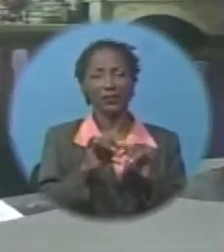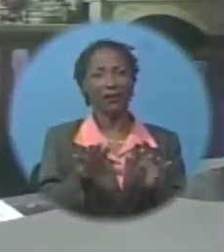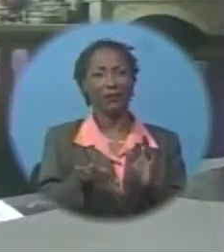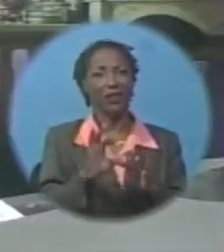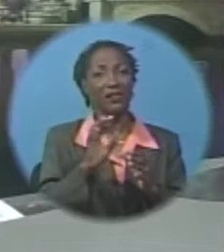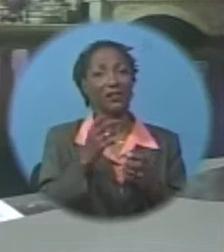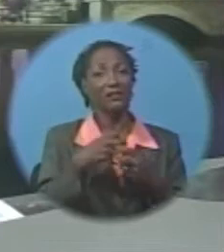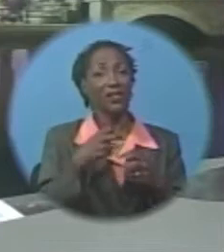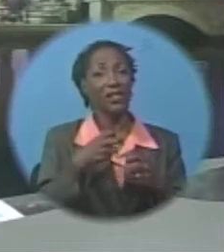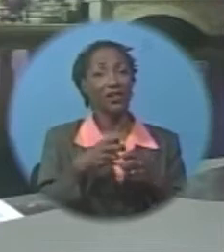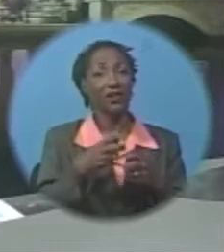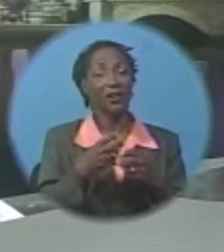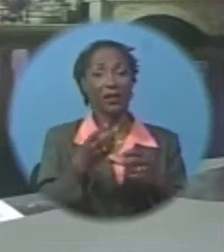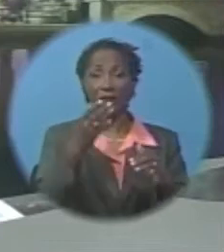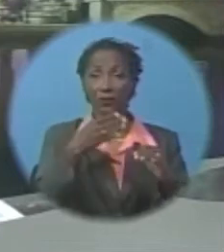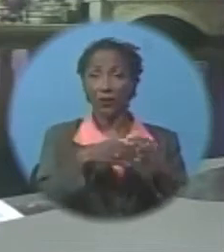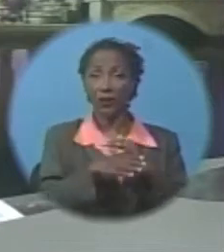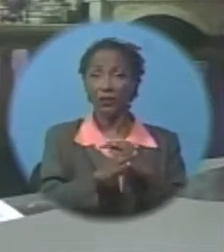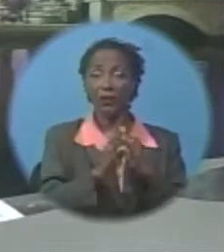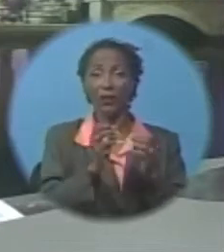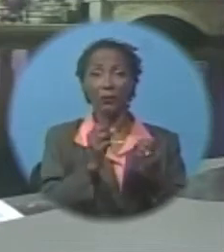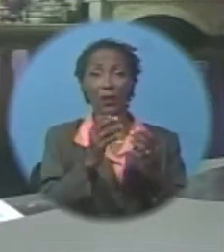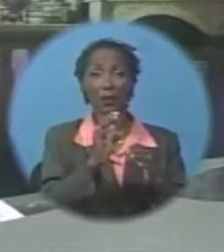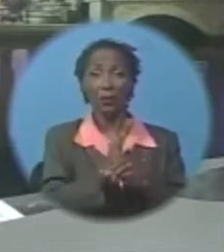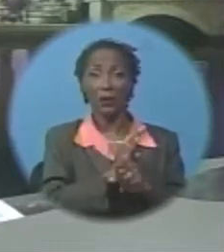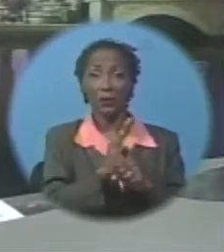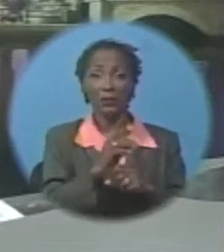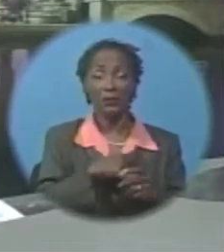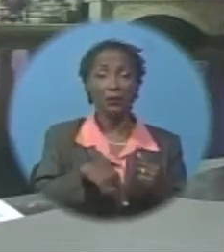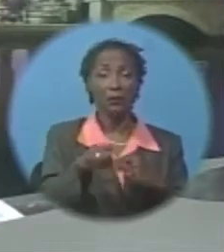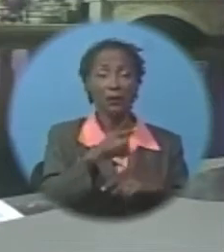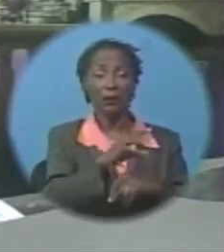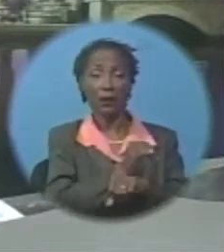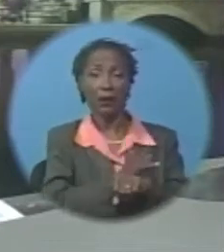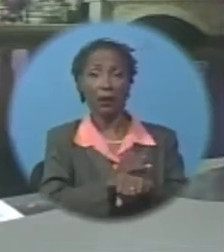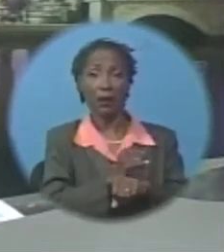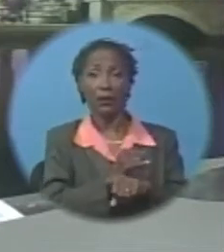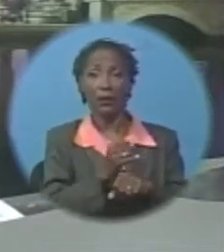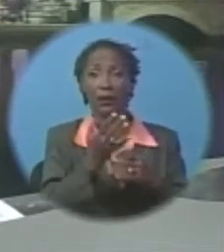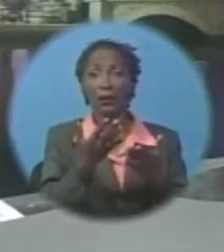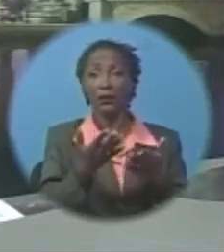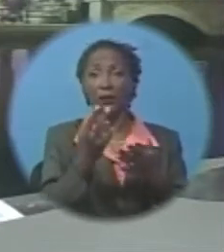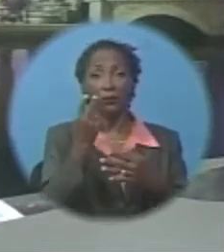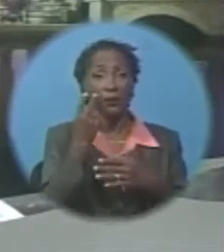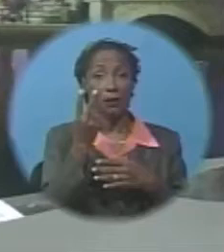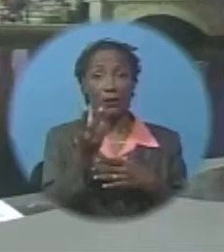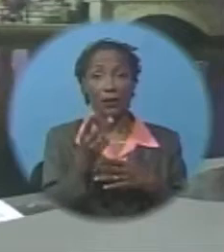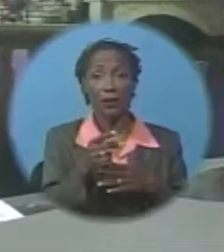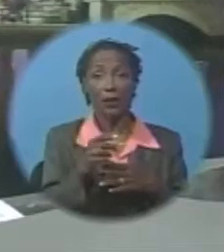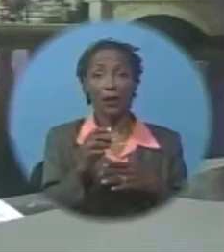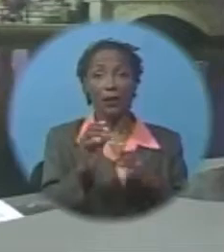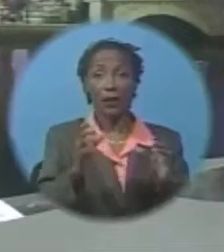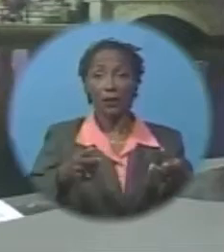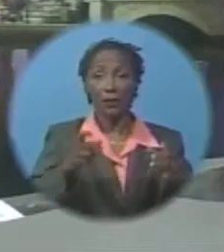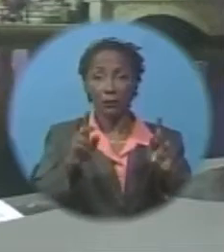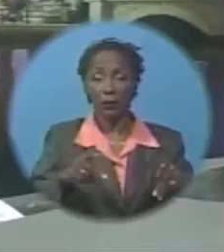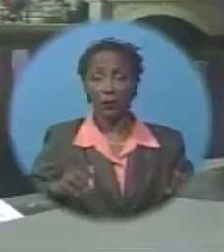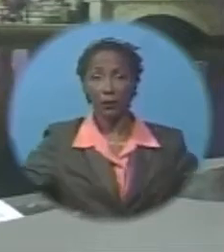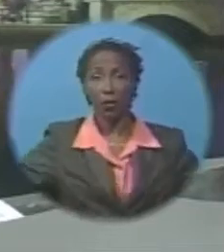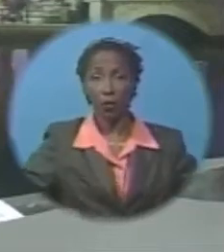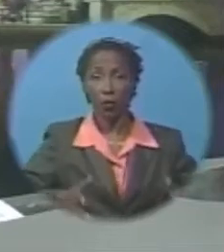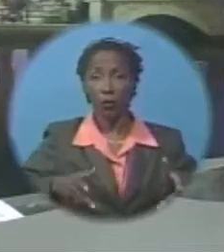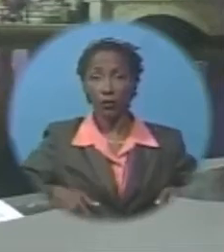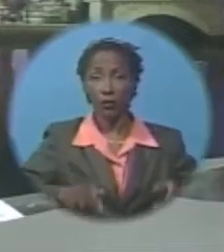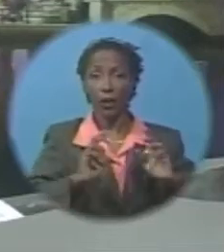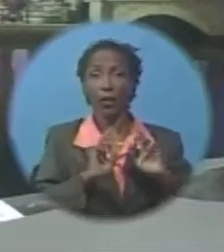find it difficult to access many businesses around the island. This was evident as several wheelchair-bound people took to the streets